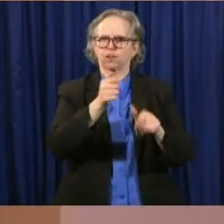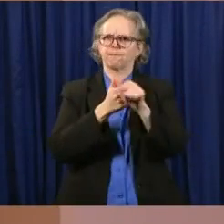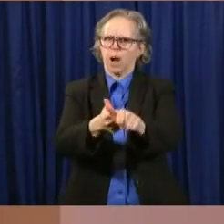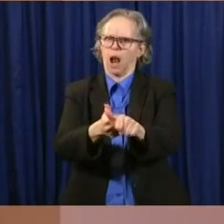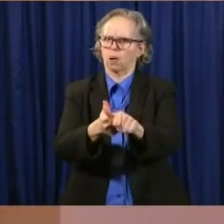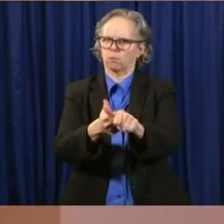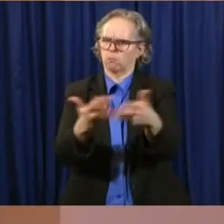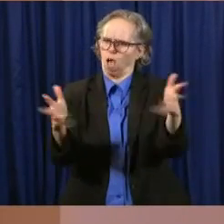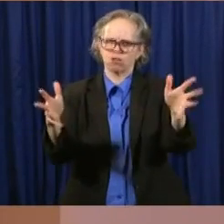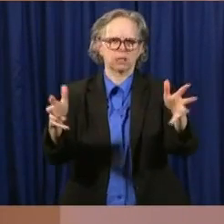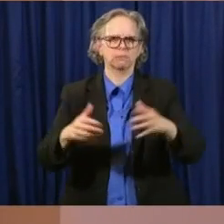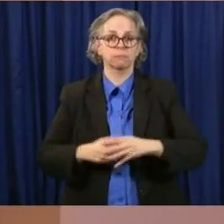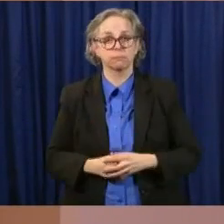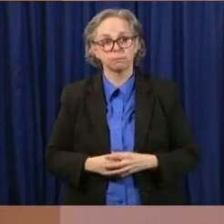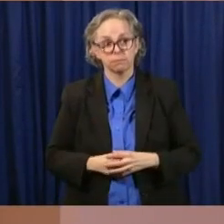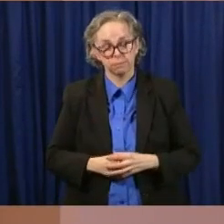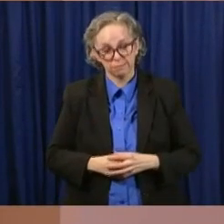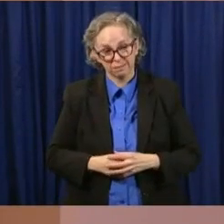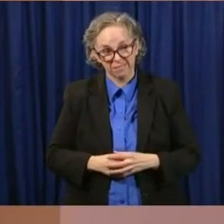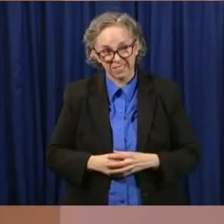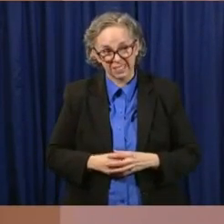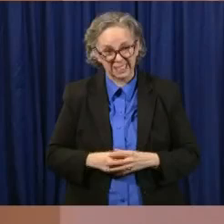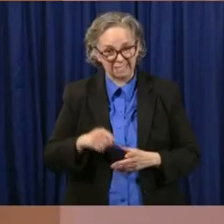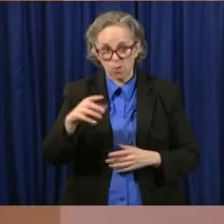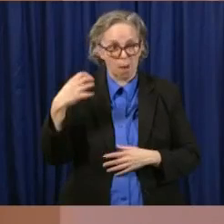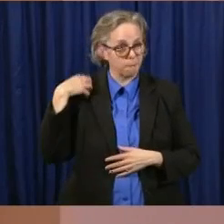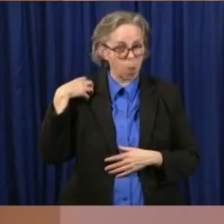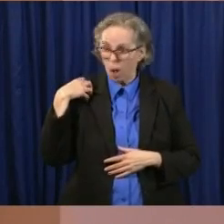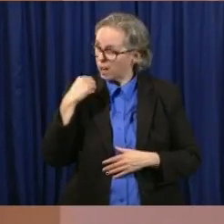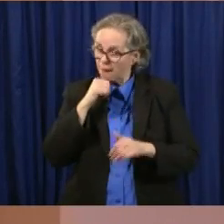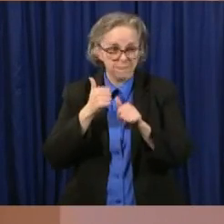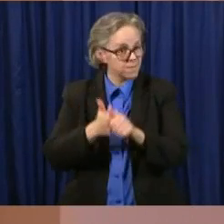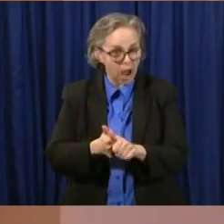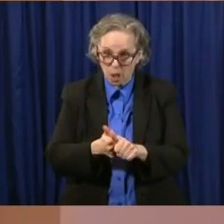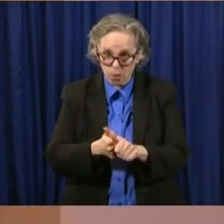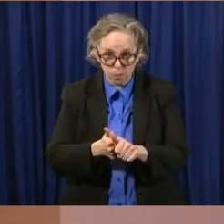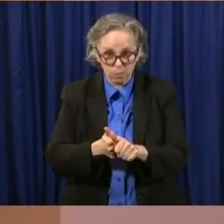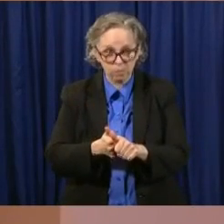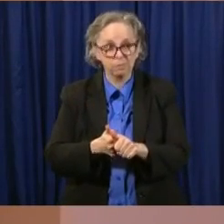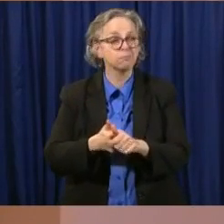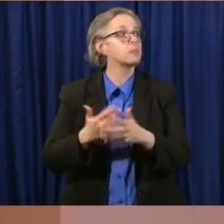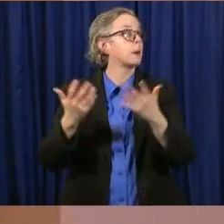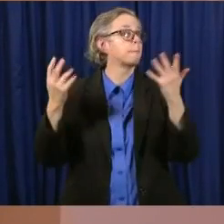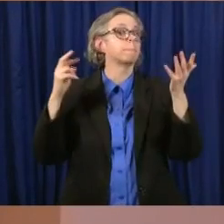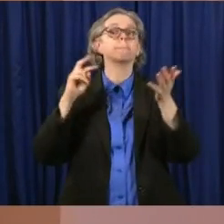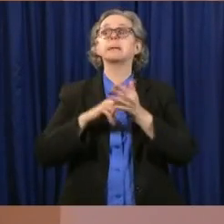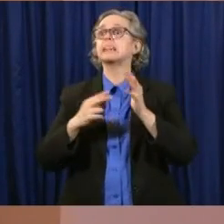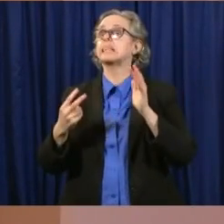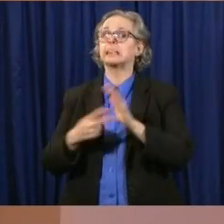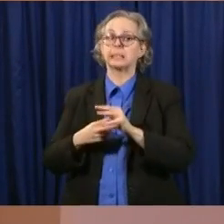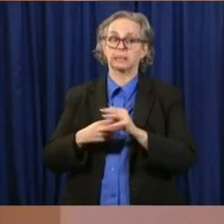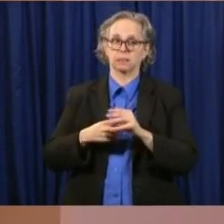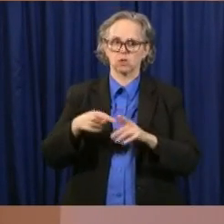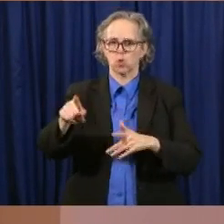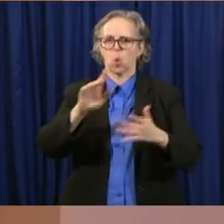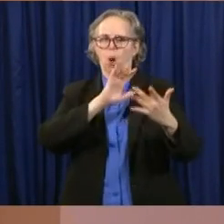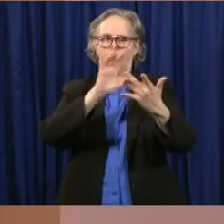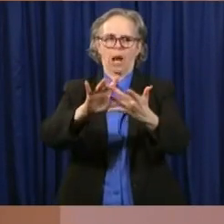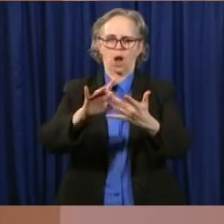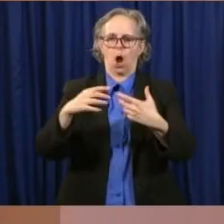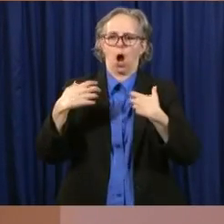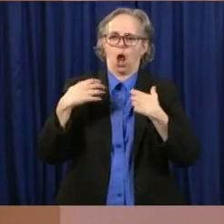If an, if an employer is not doing that, that employee should report them to the local health department and they should